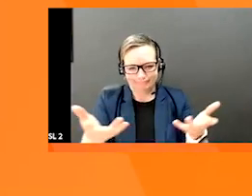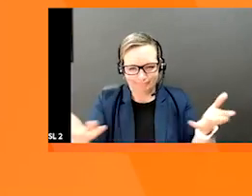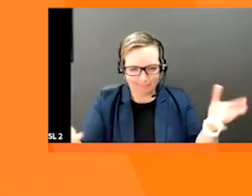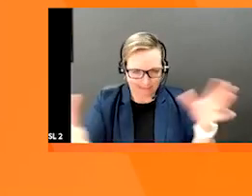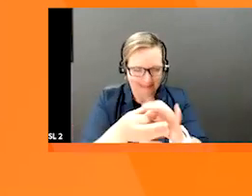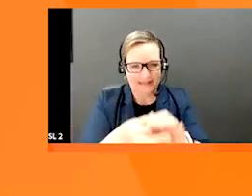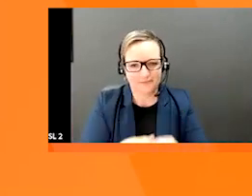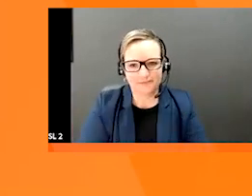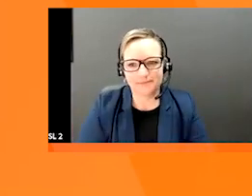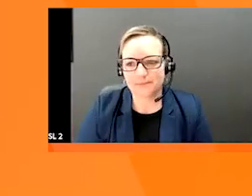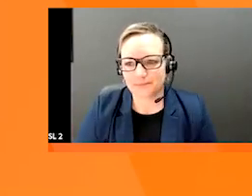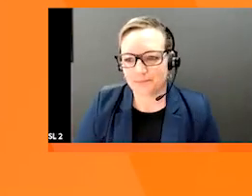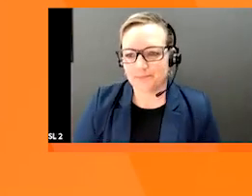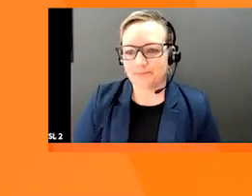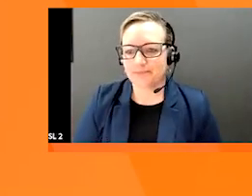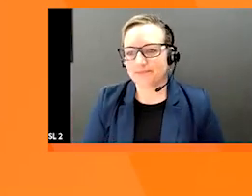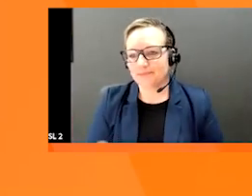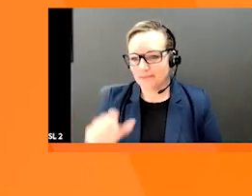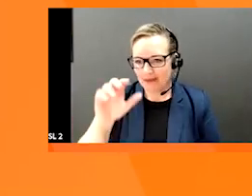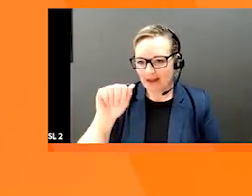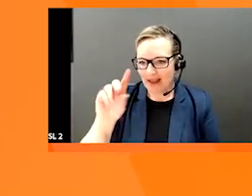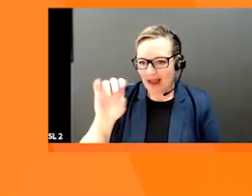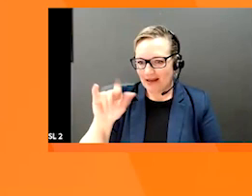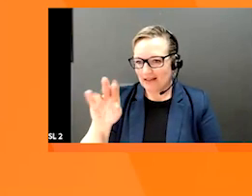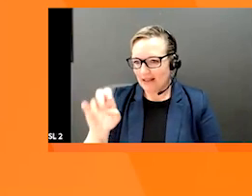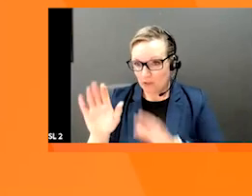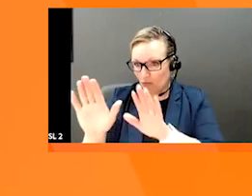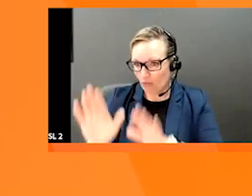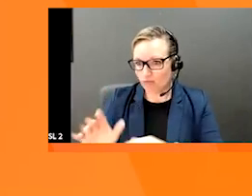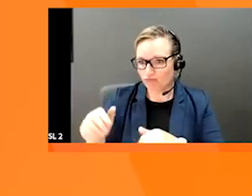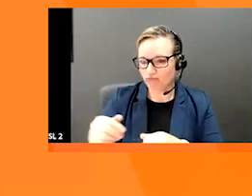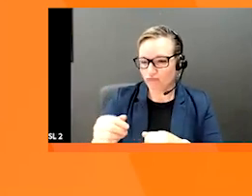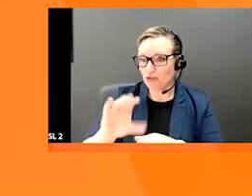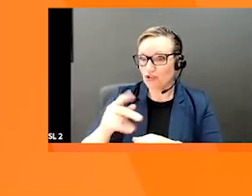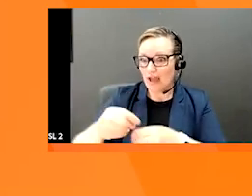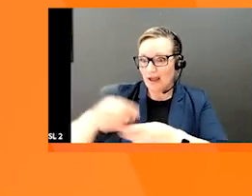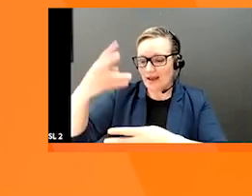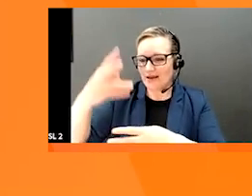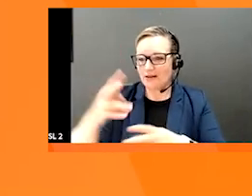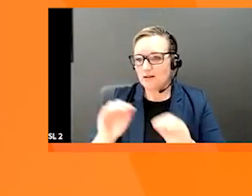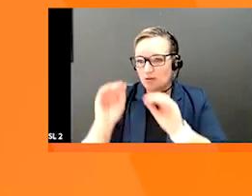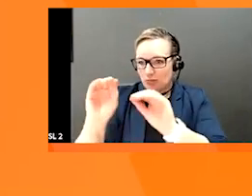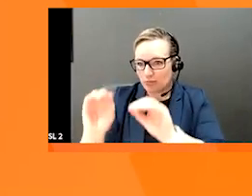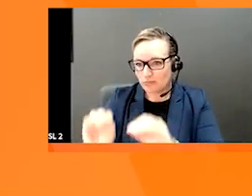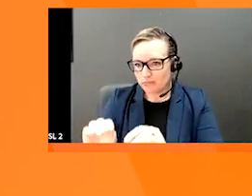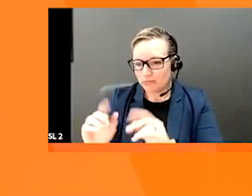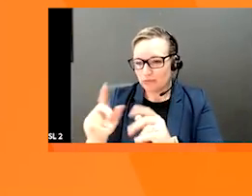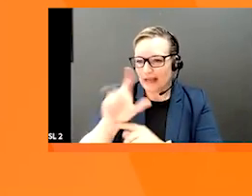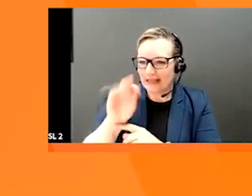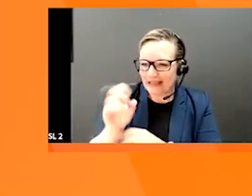Just going to check. think Adelaide's been great at dropping some links in, but there are no more questions